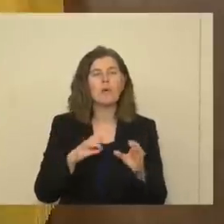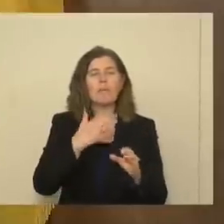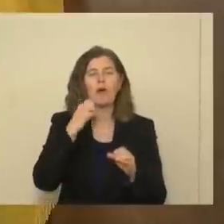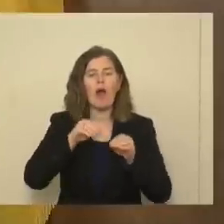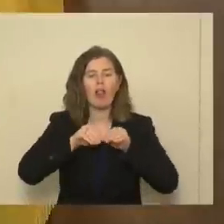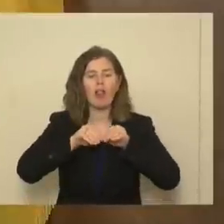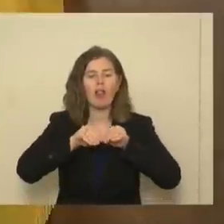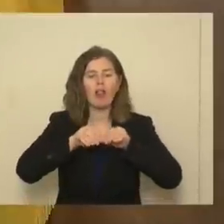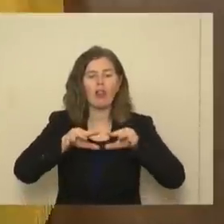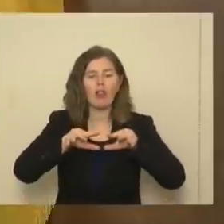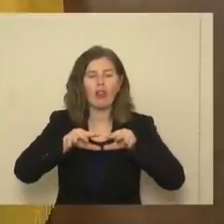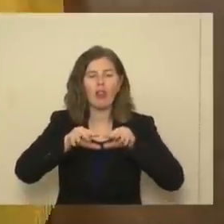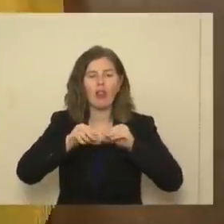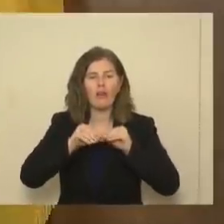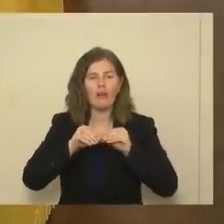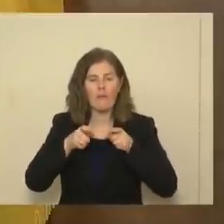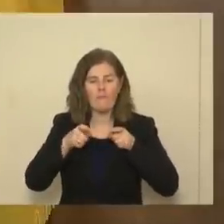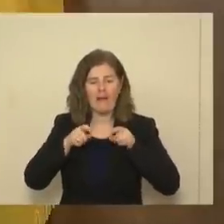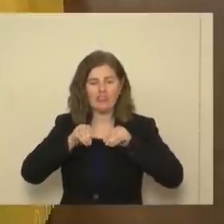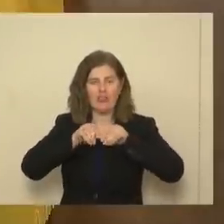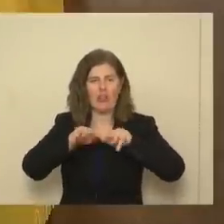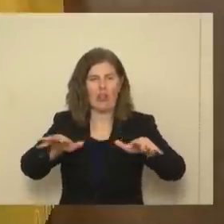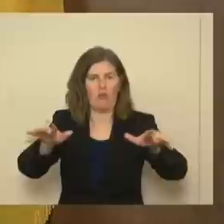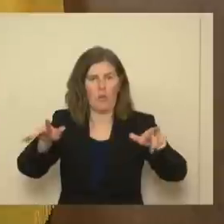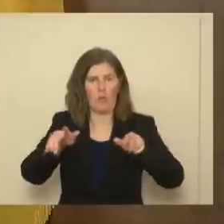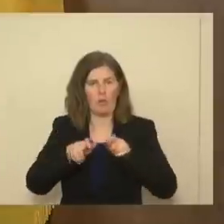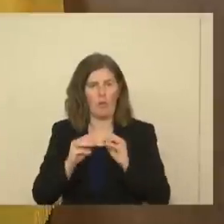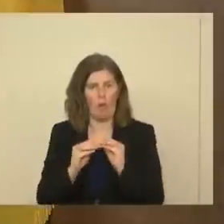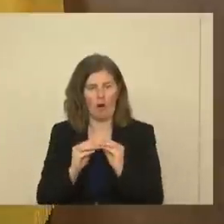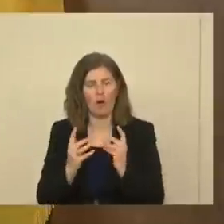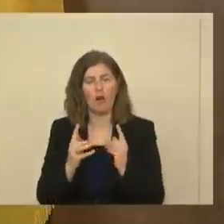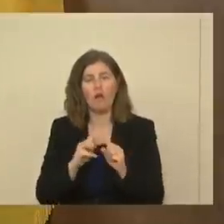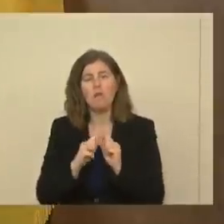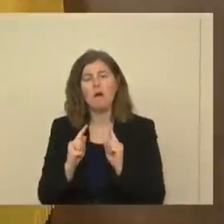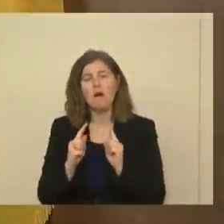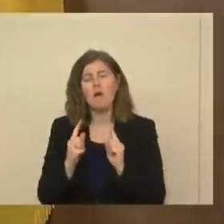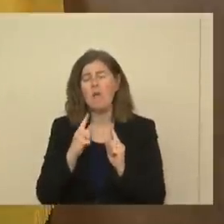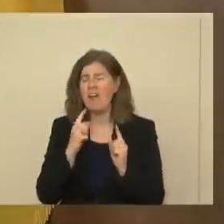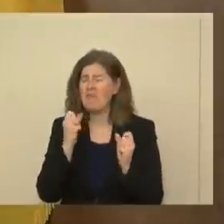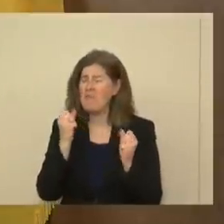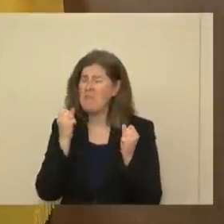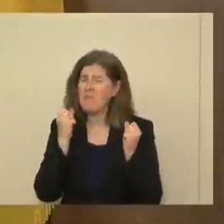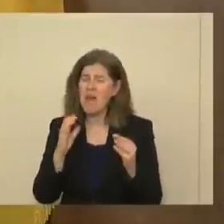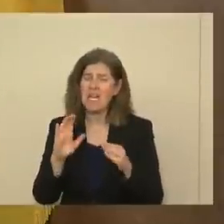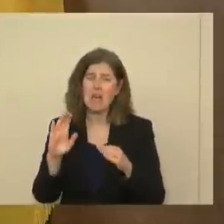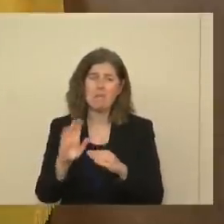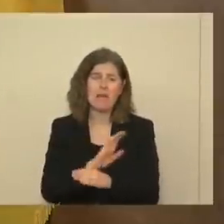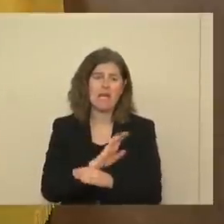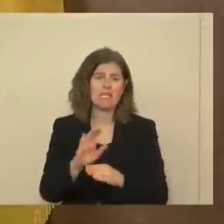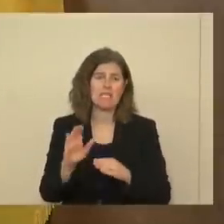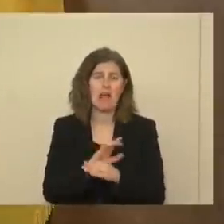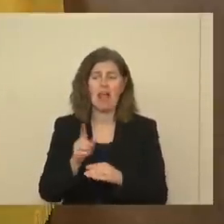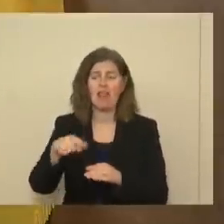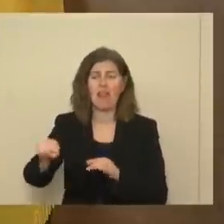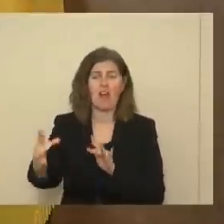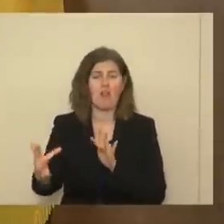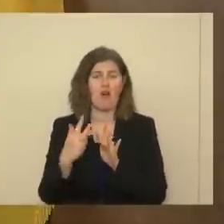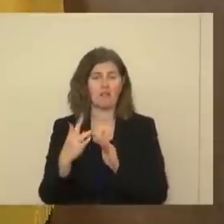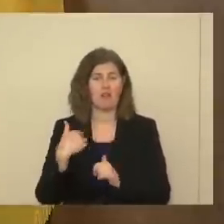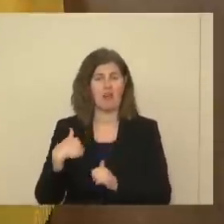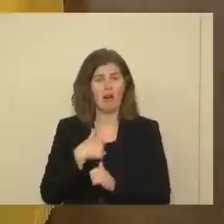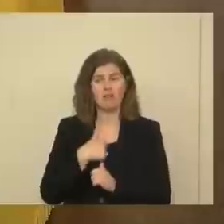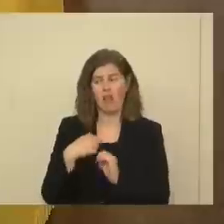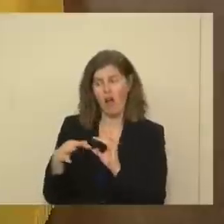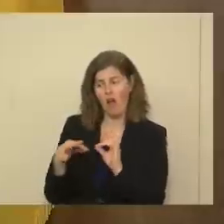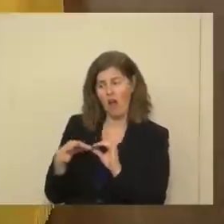spread and managing community spread of this infection. But we've got a ton of businesses who actually reach out to us and